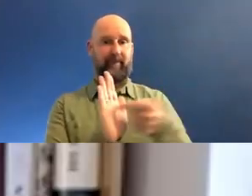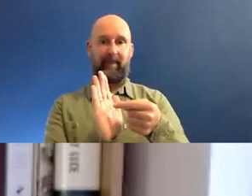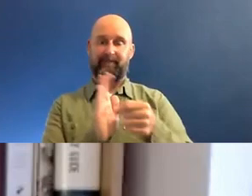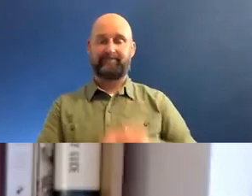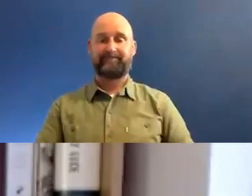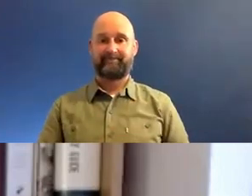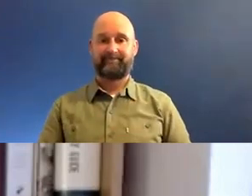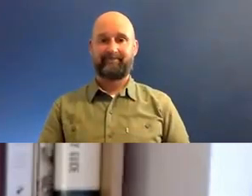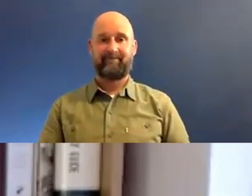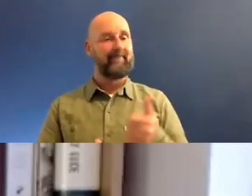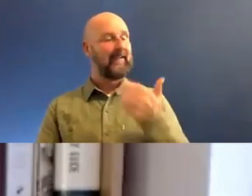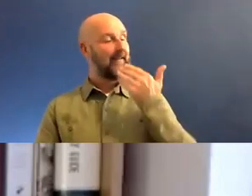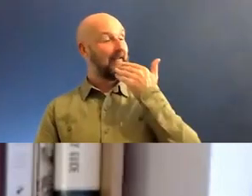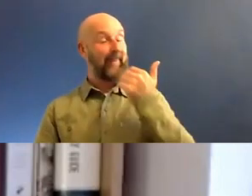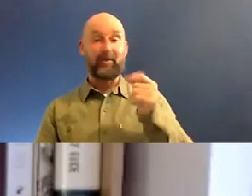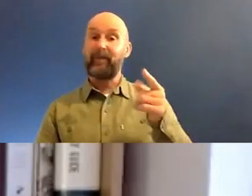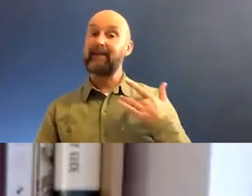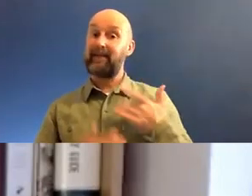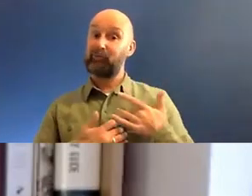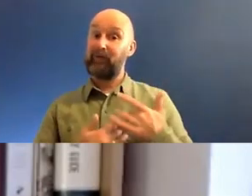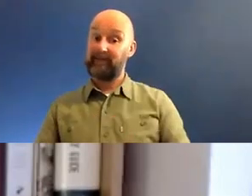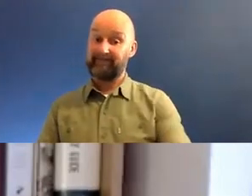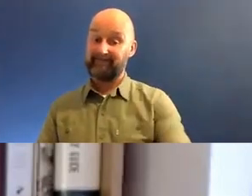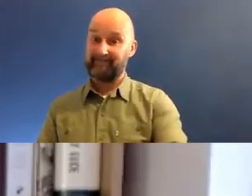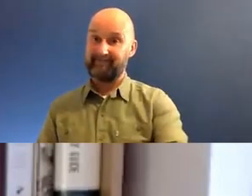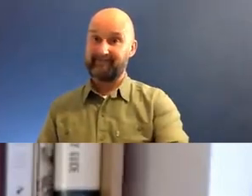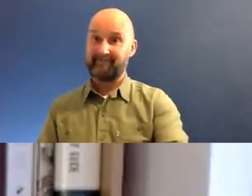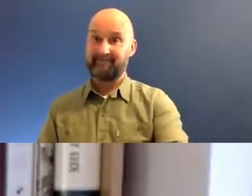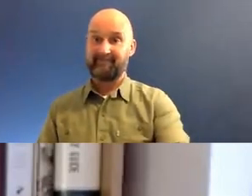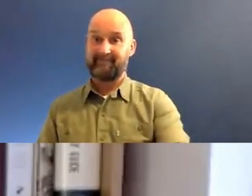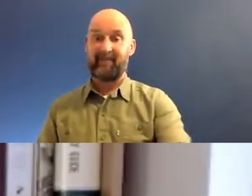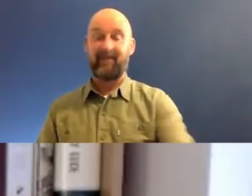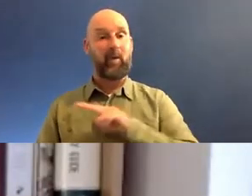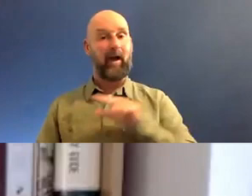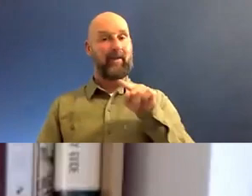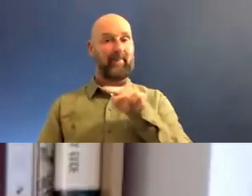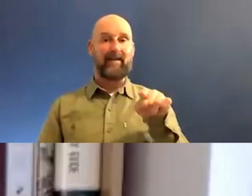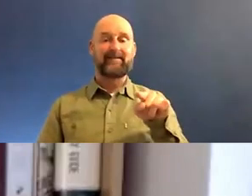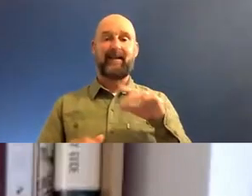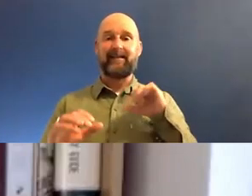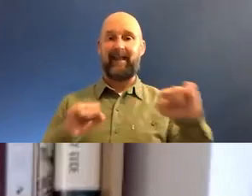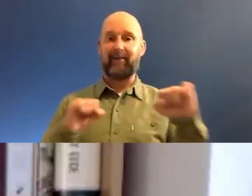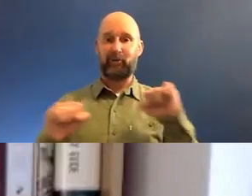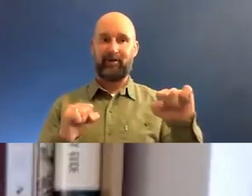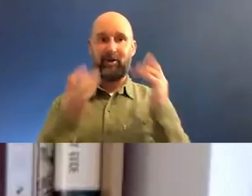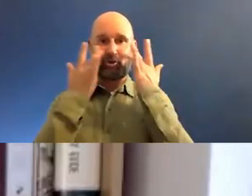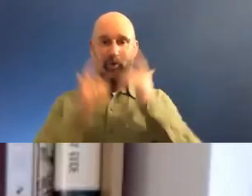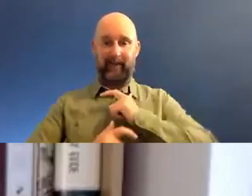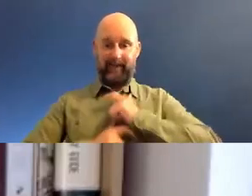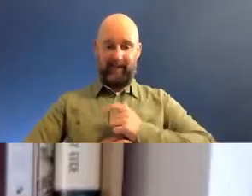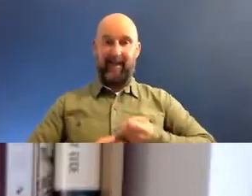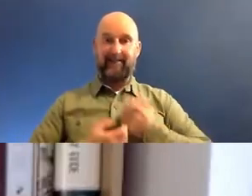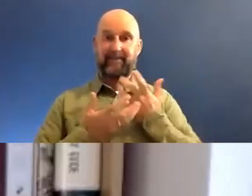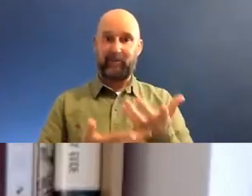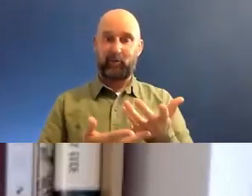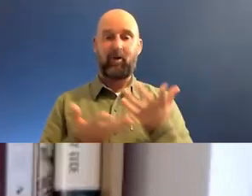Thank you. That's, that's very interesting to hear this, this sort of tension or balance maybe between expressing your individuality, but also